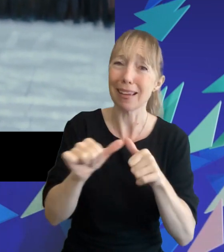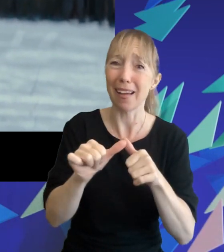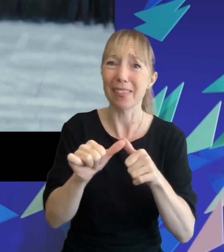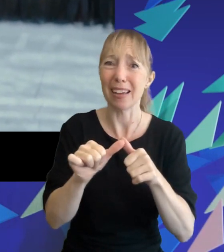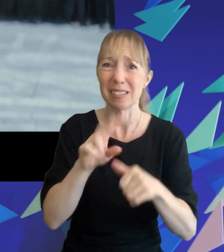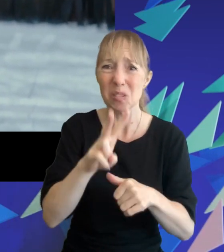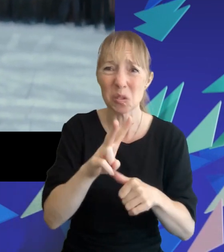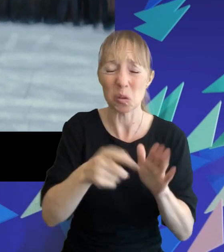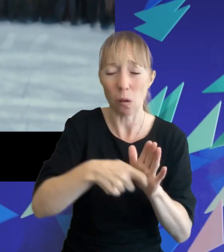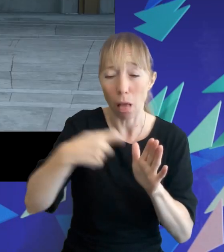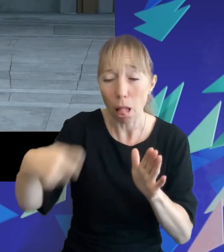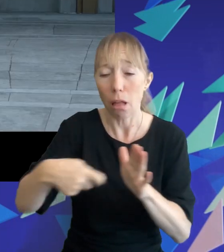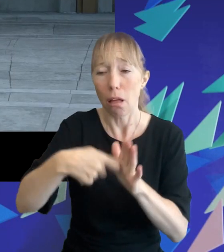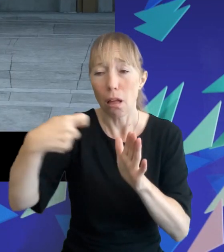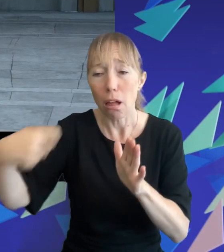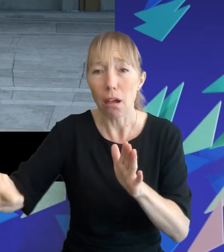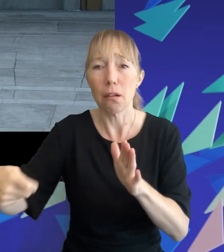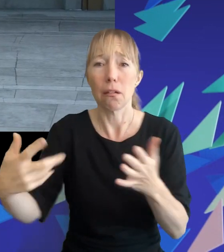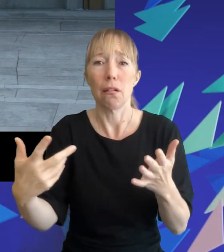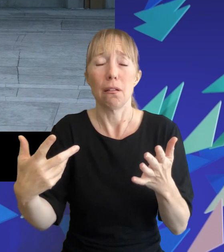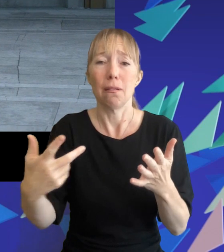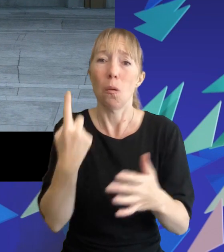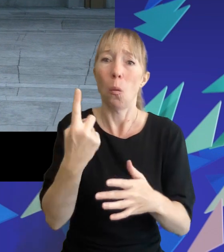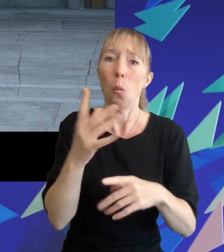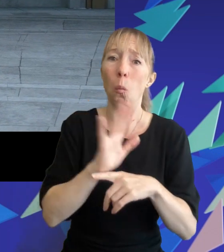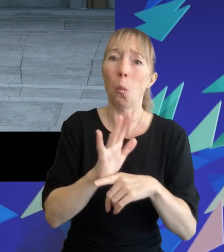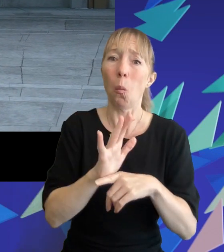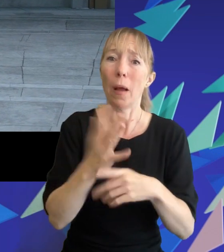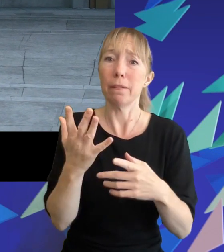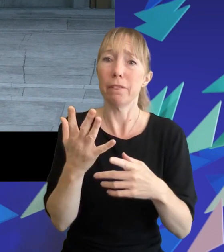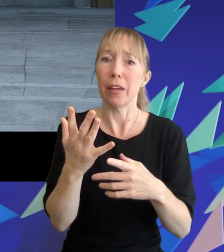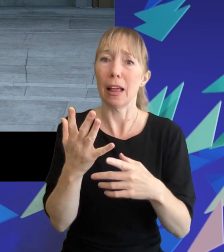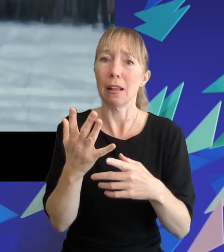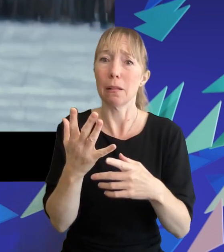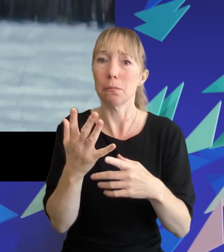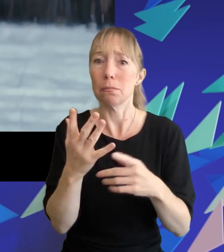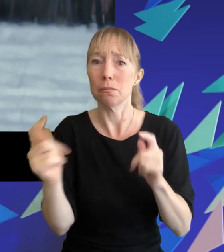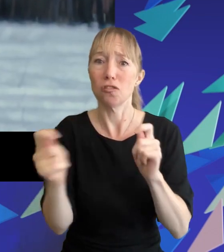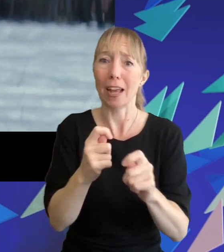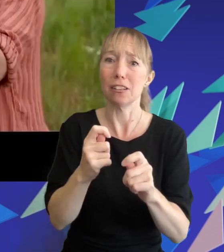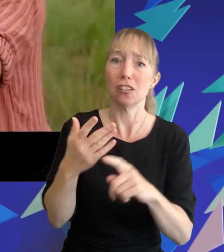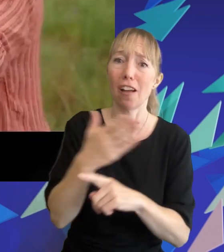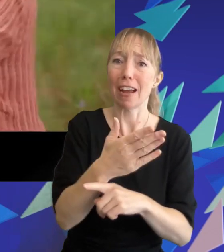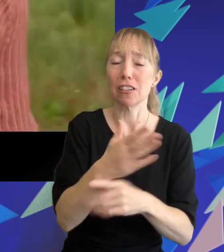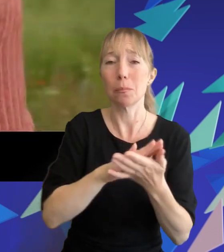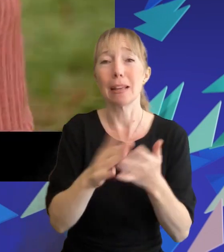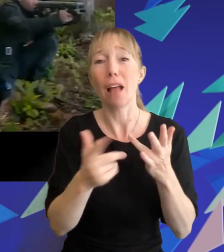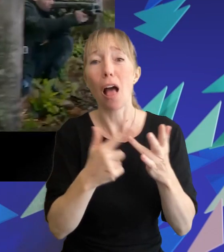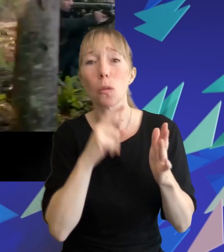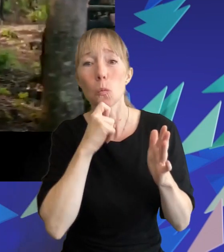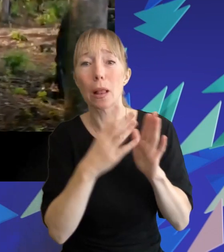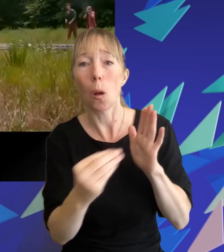genre might have been less present after all if one film changes direction it's sure to make others follow suit ultimately